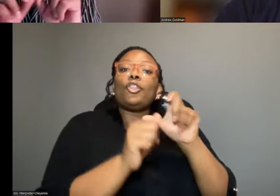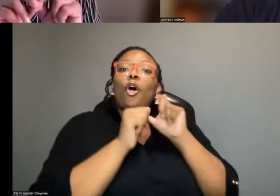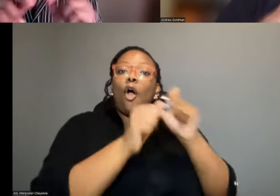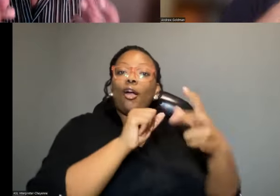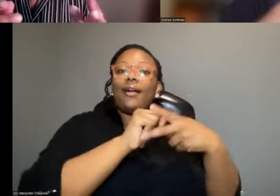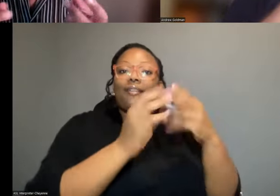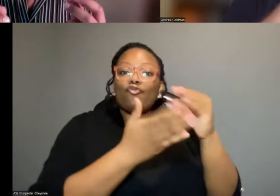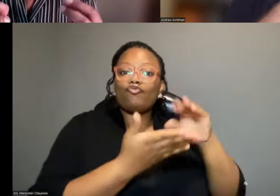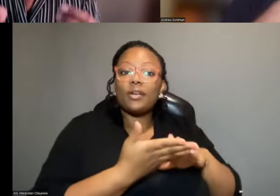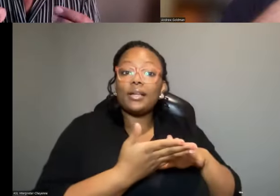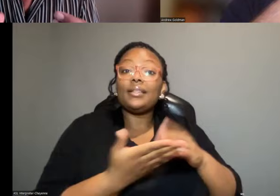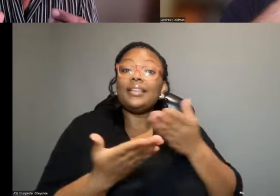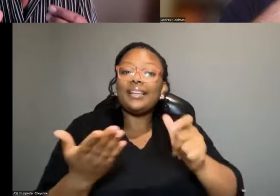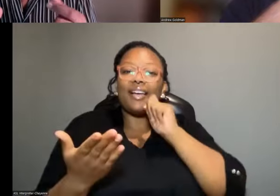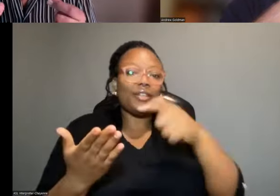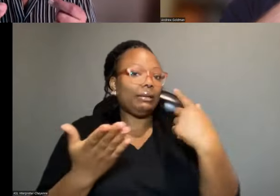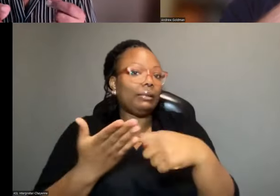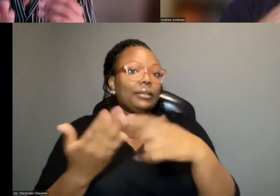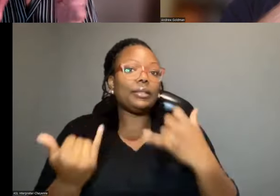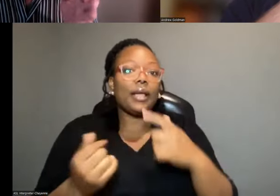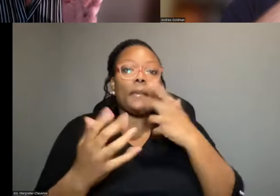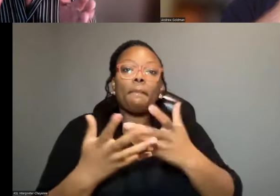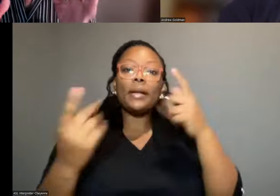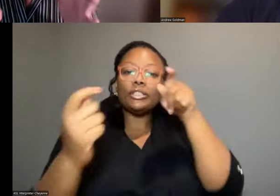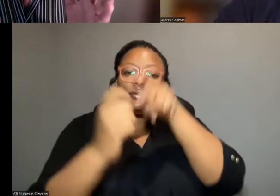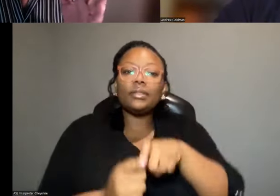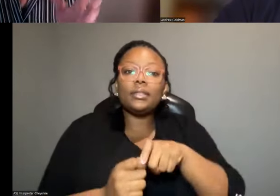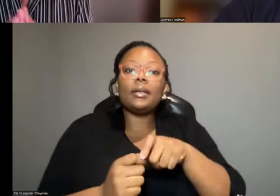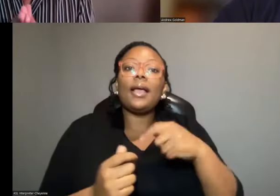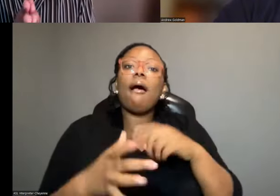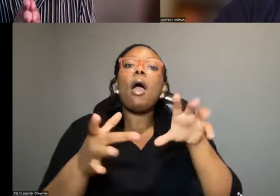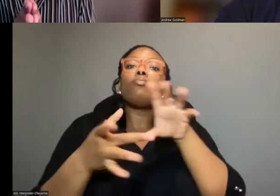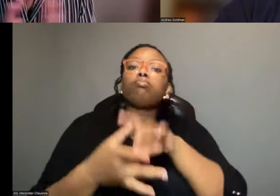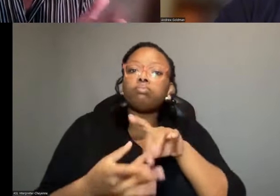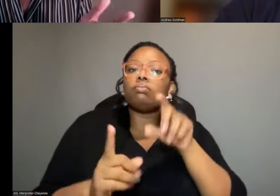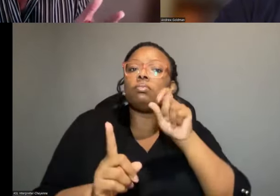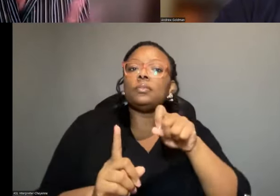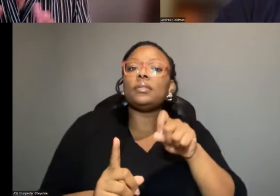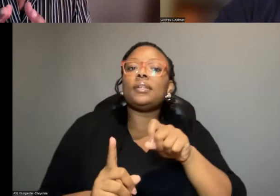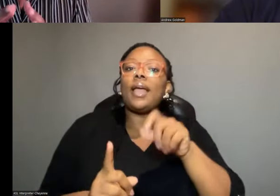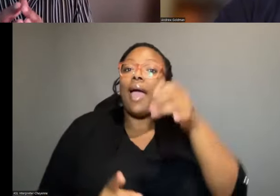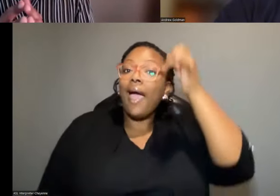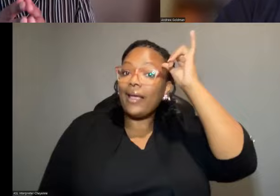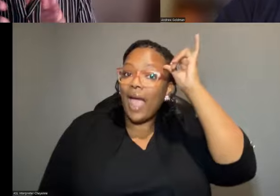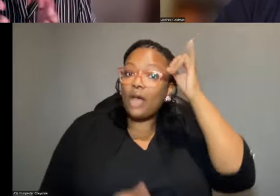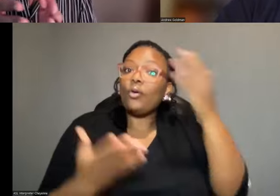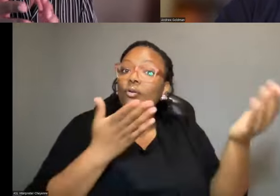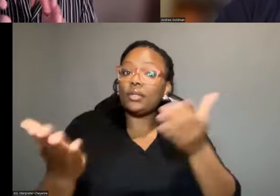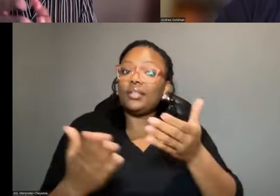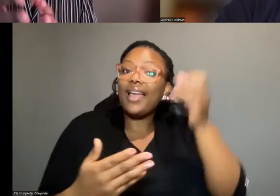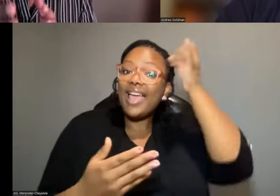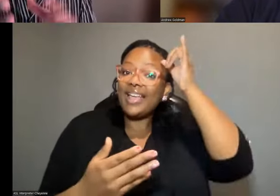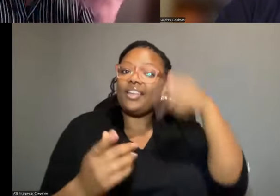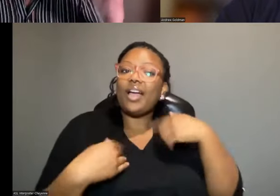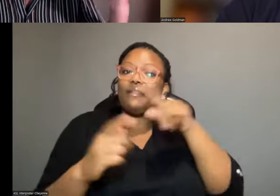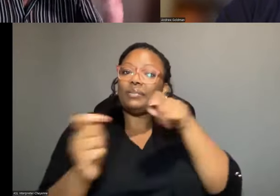Now, the thing I didn't really go into much detail, I mentioned cattle being introduced. Now, cattle have